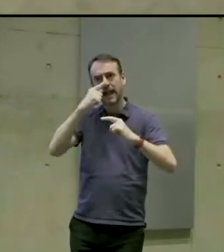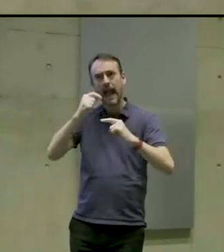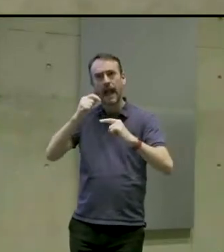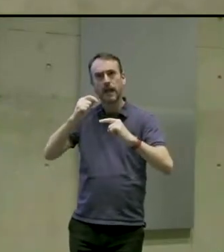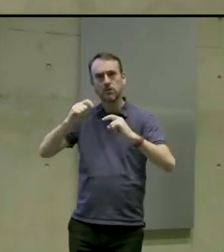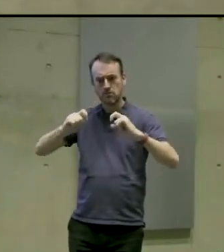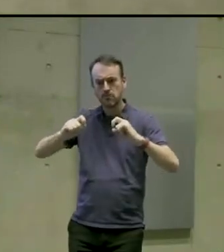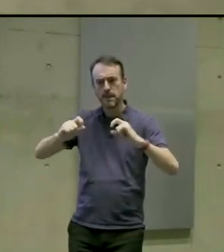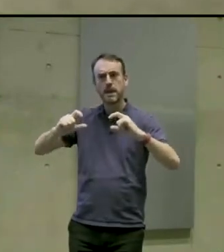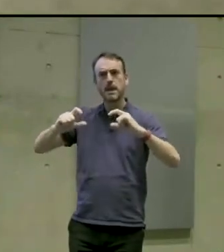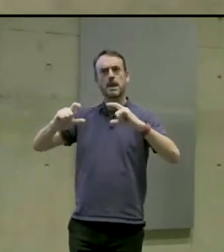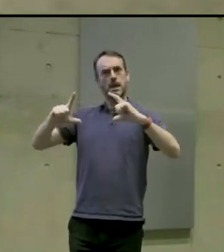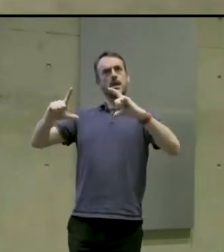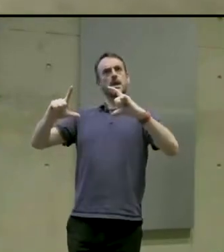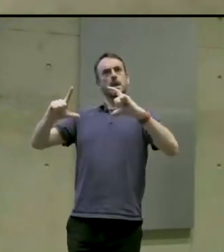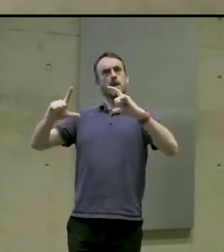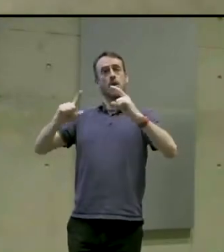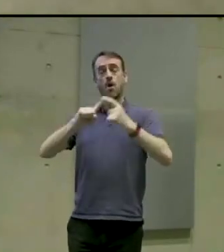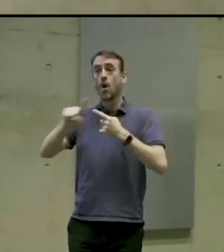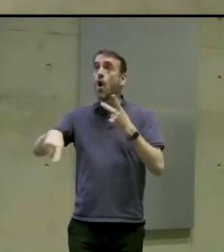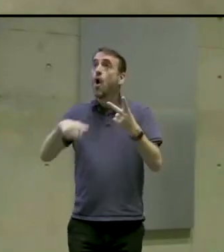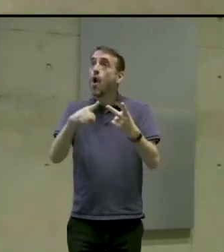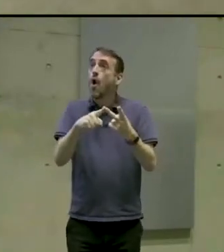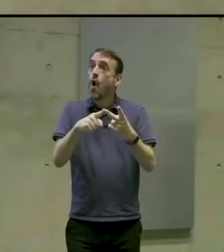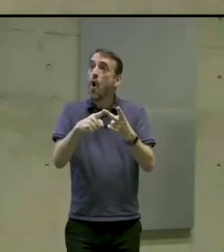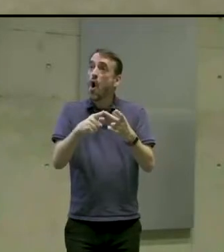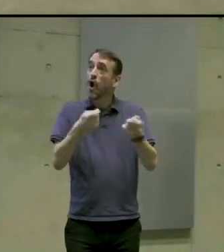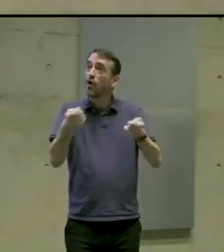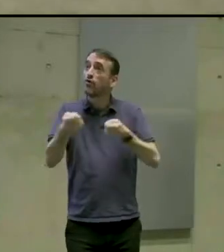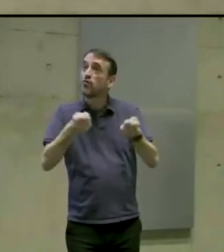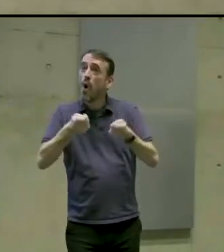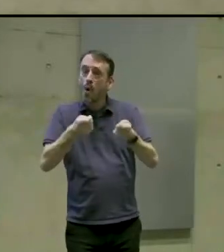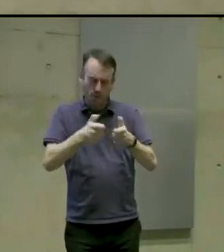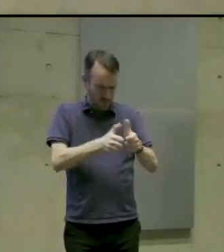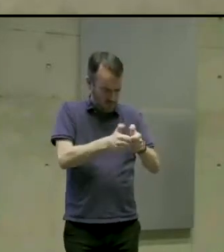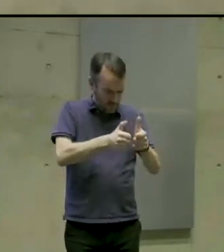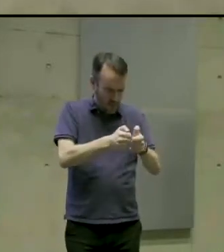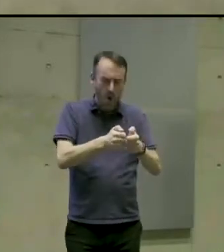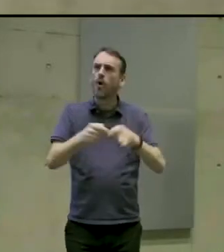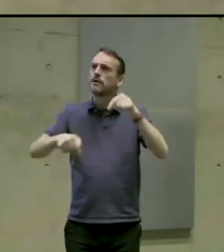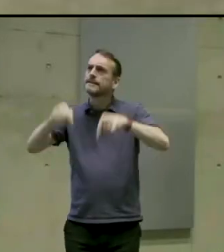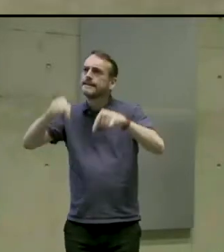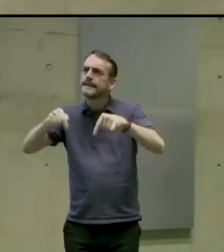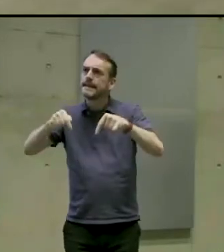Simplifying the control schemes and providing audio feedback.